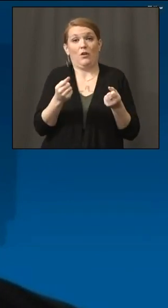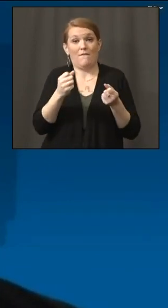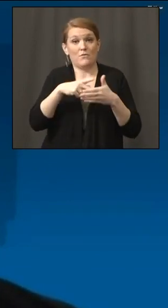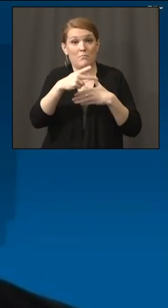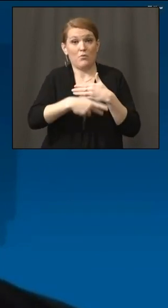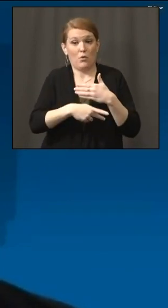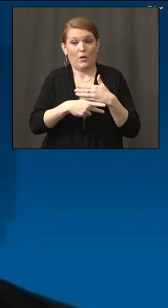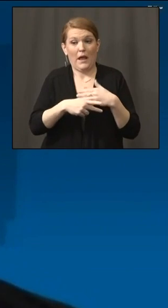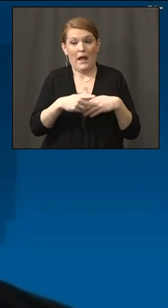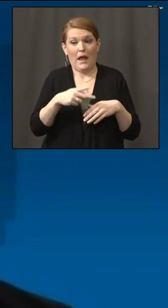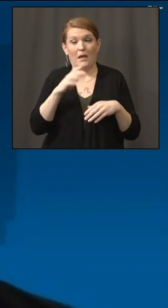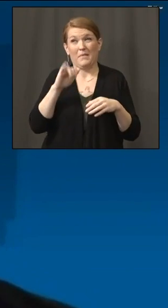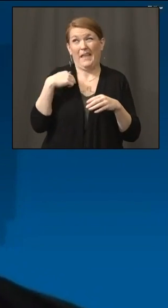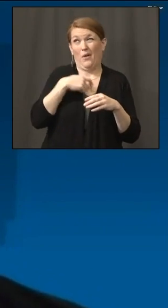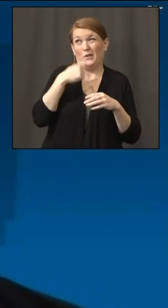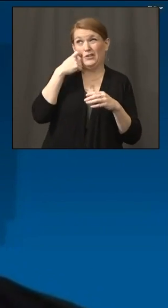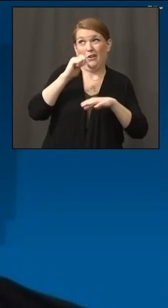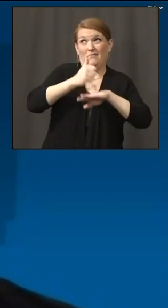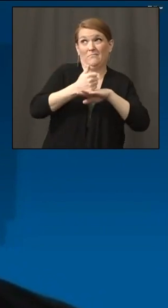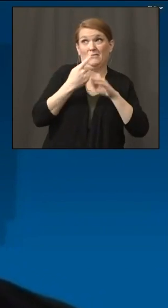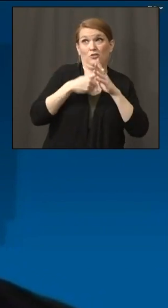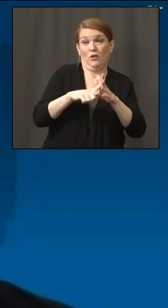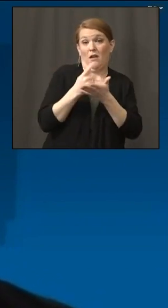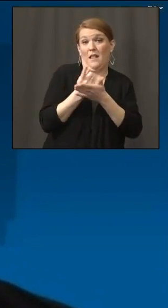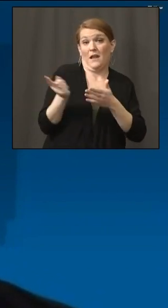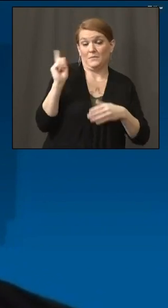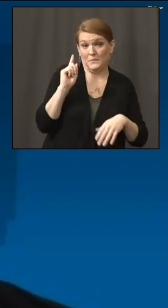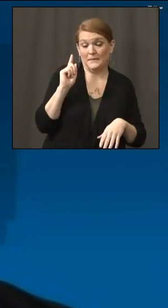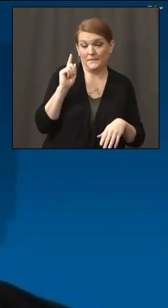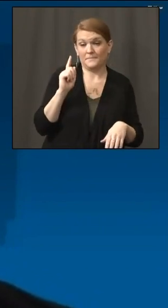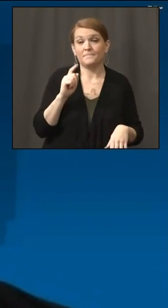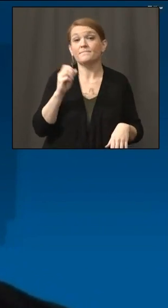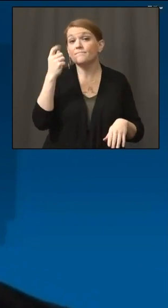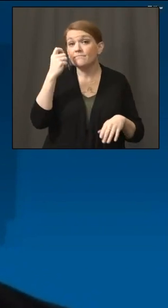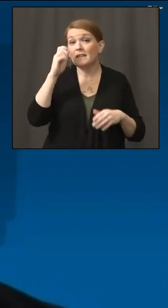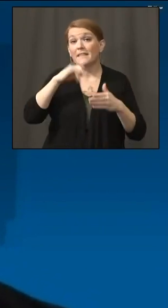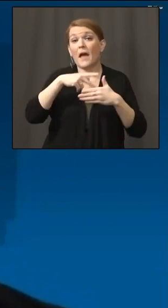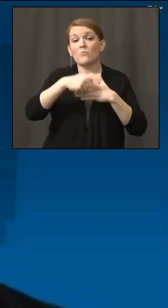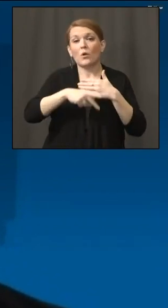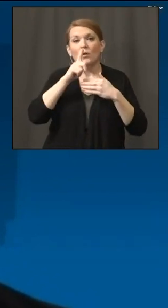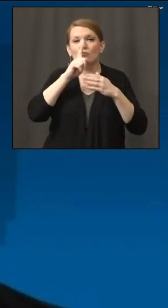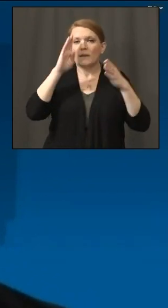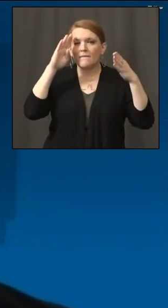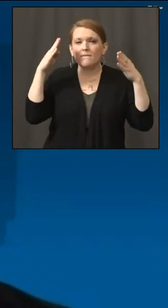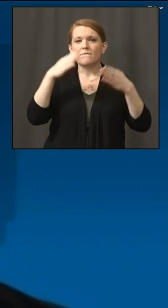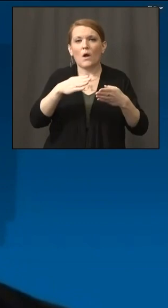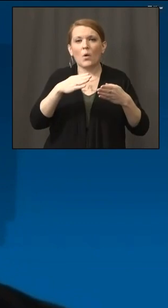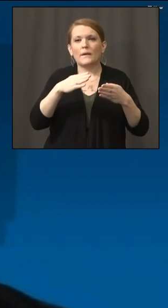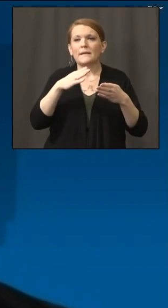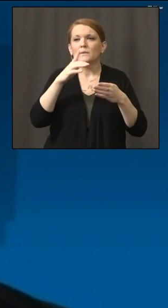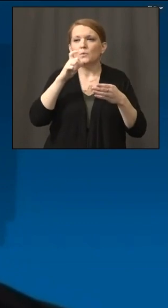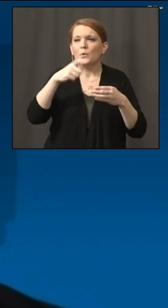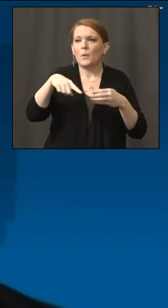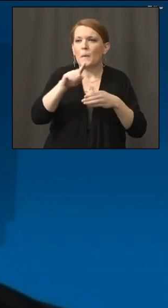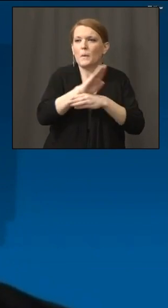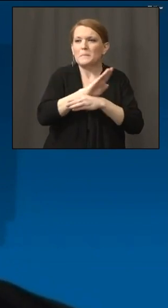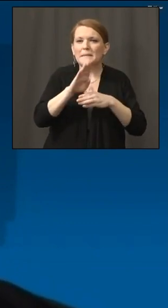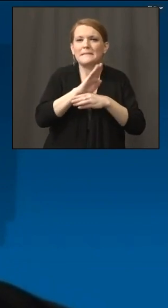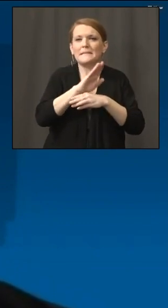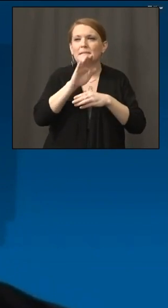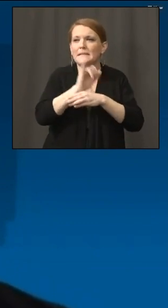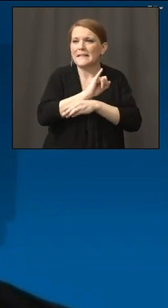over a week ago. And this program is really targeted to our hardest-hit industries.